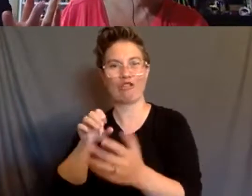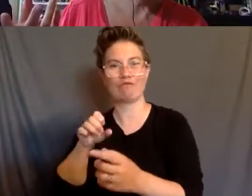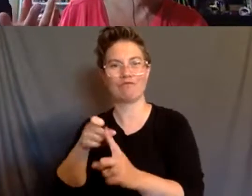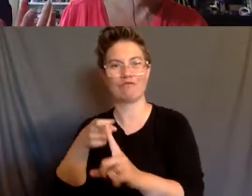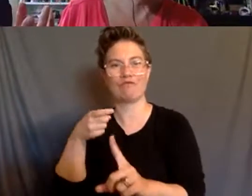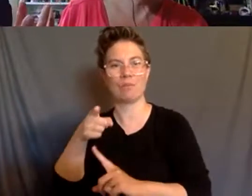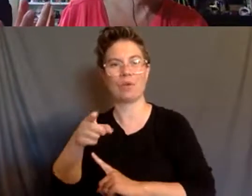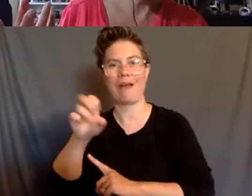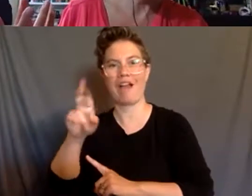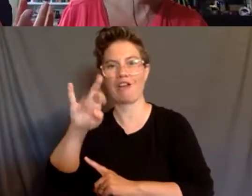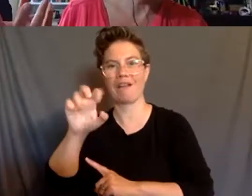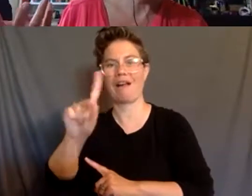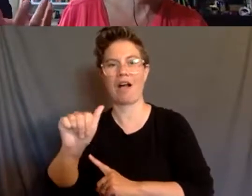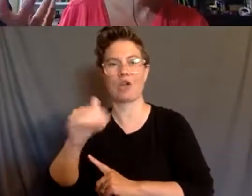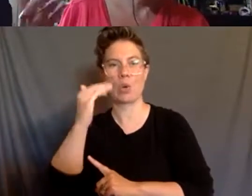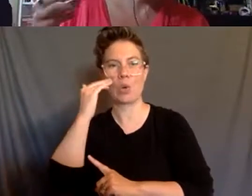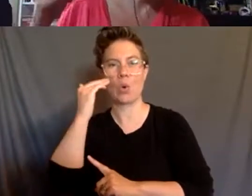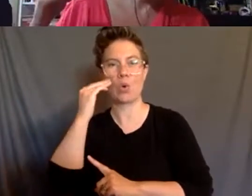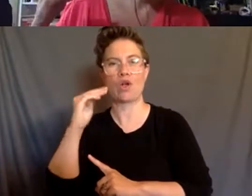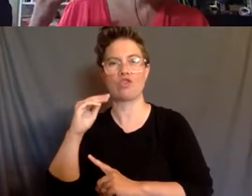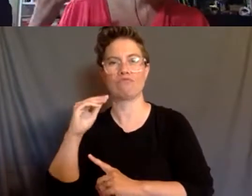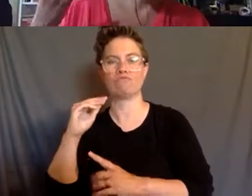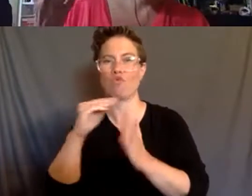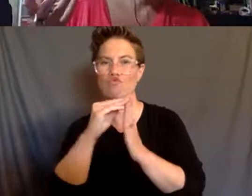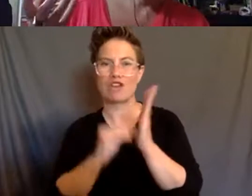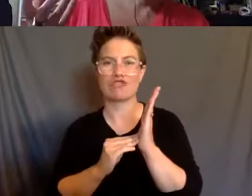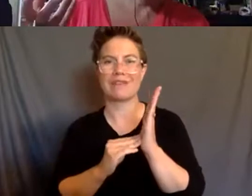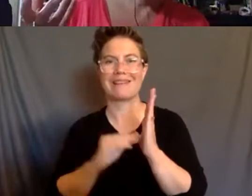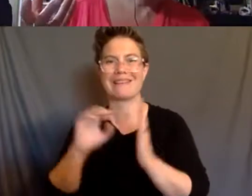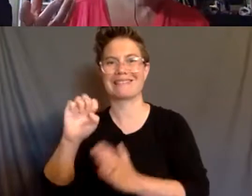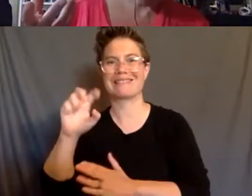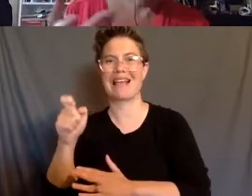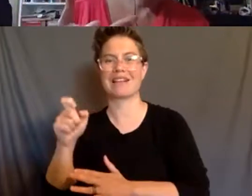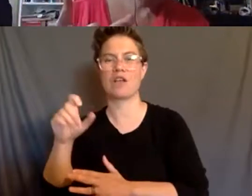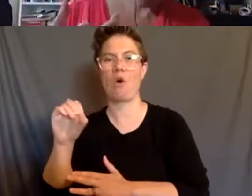the sex offender registries, for example. mean, and, and, um,